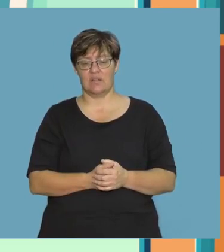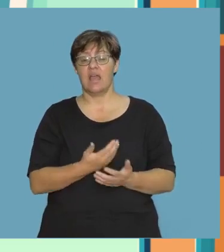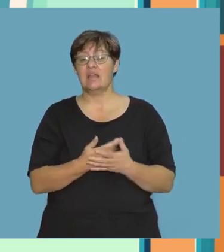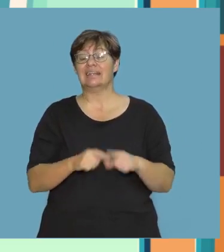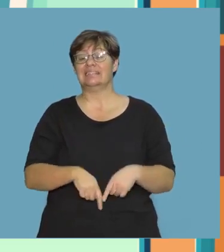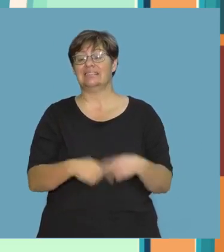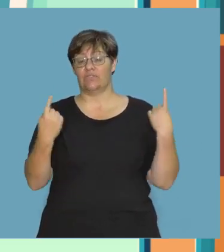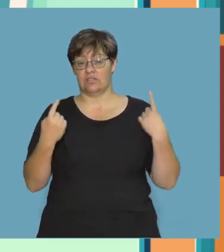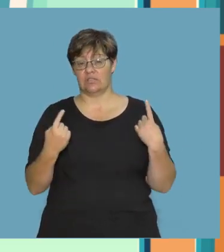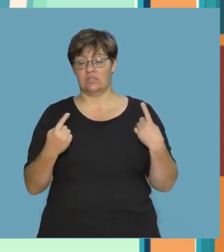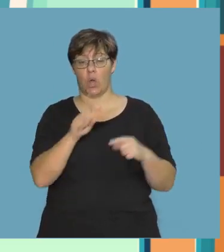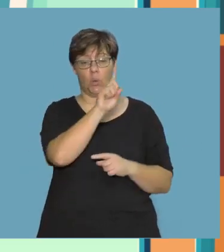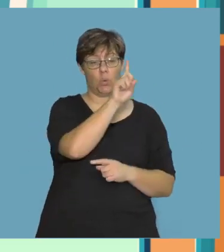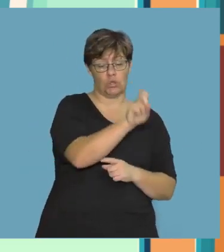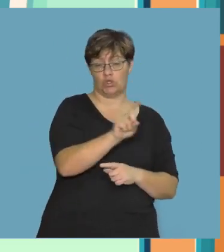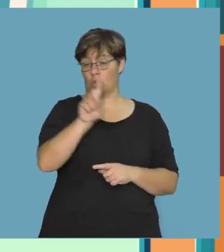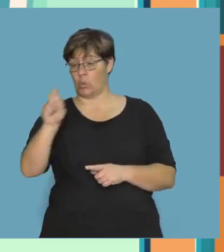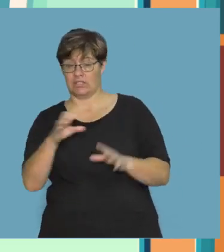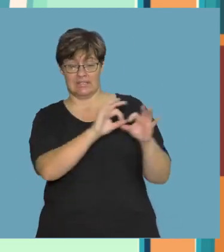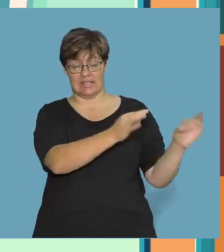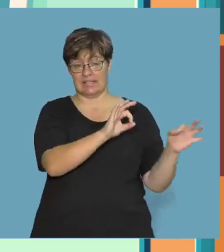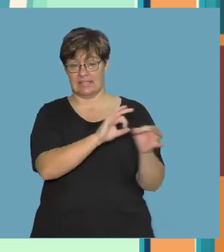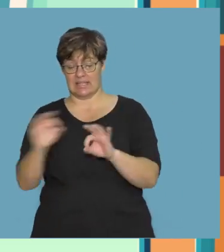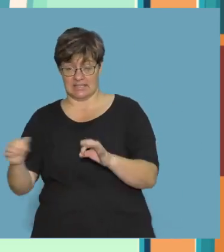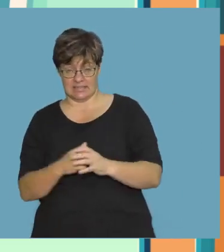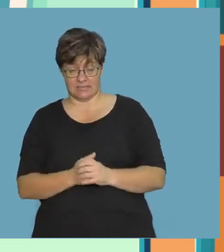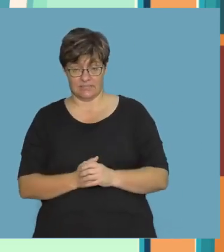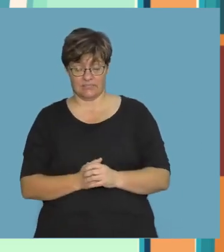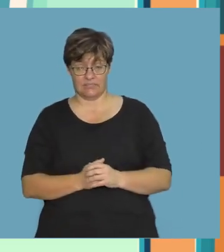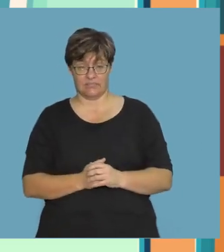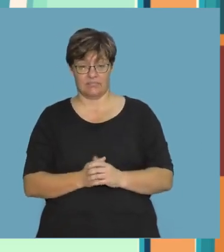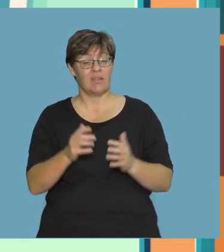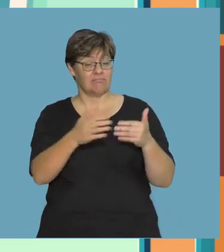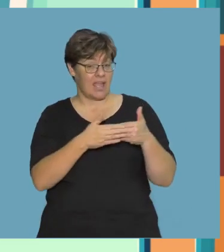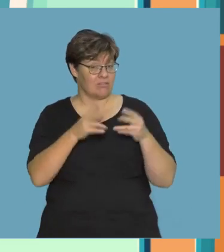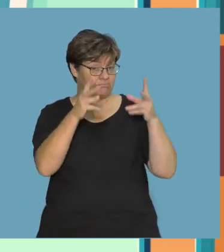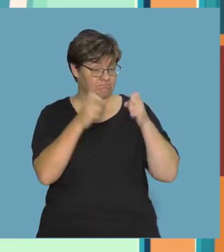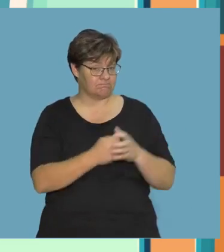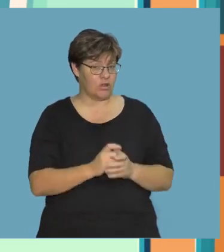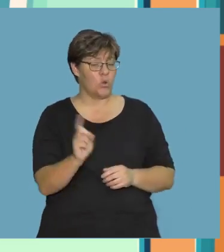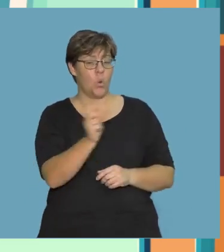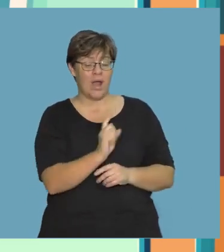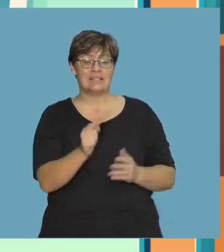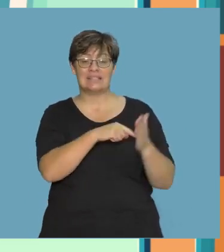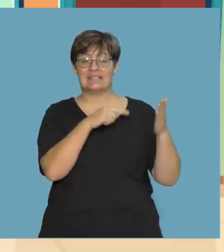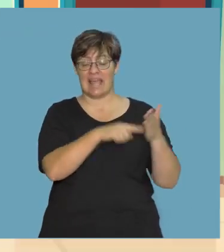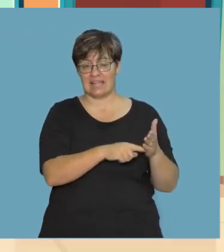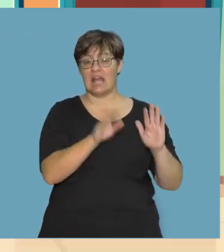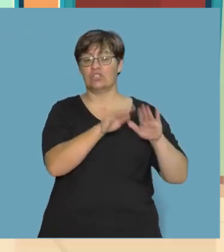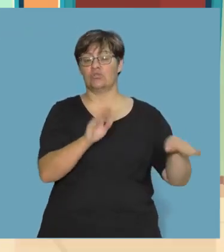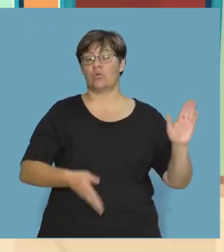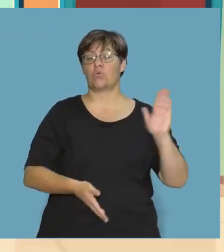two question sentences? Listen carefully. On what date do the children go to the library?